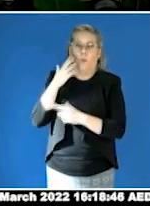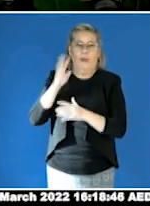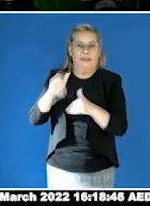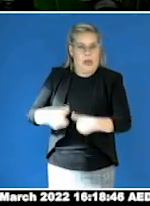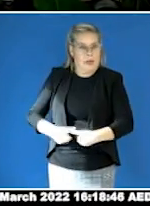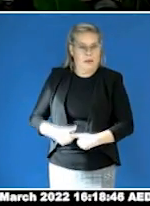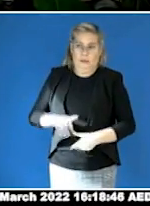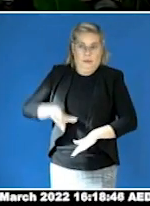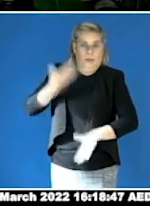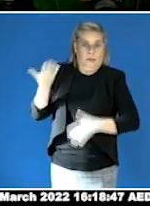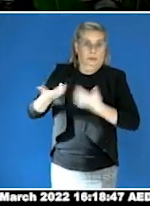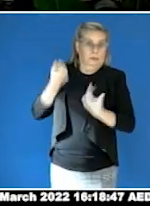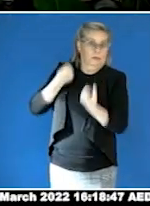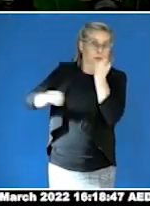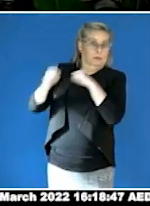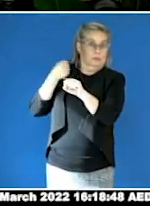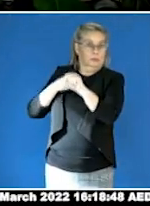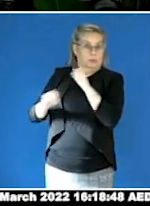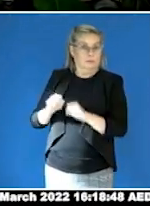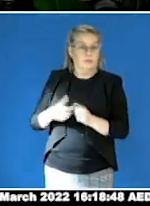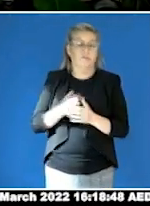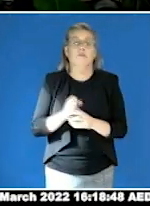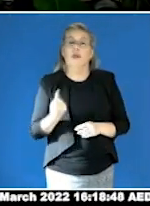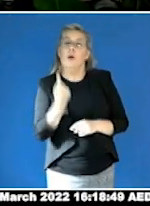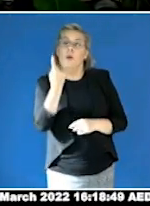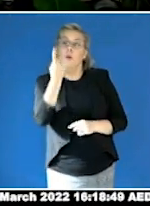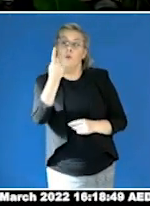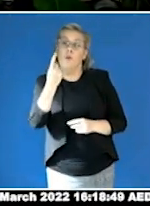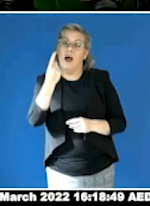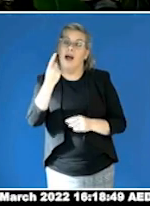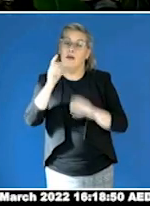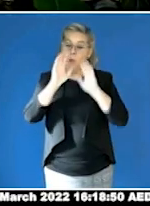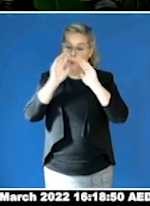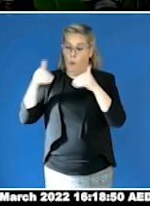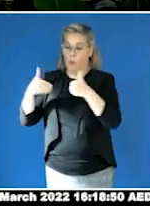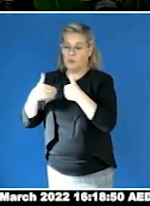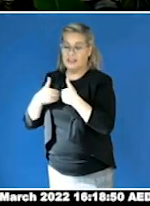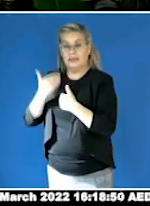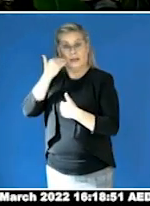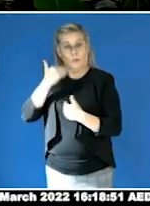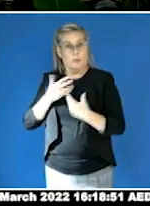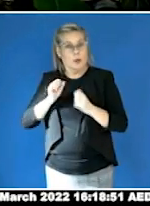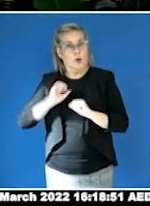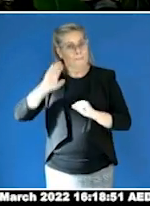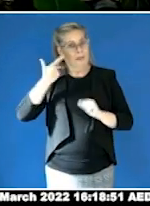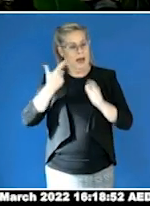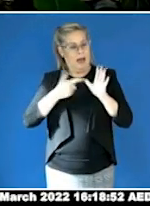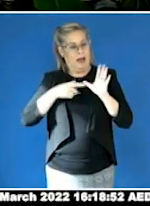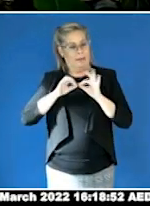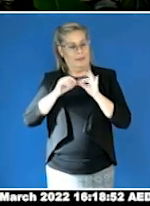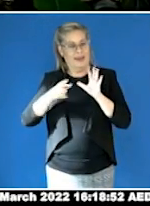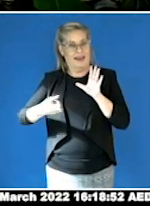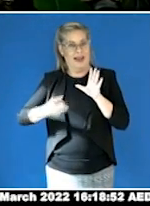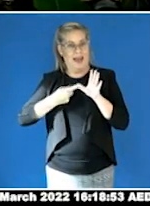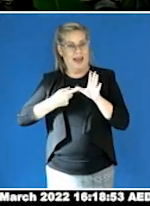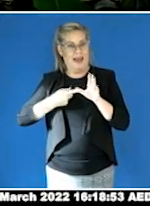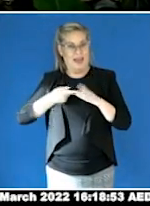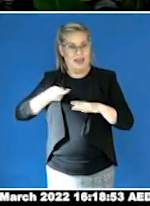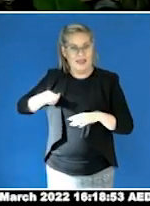quote from an autistic woman who was a previous ABA therapist named inappropriate